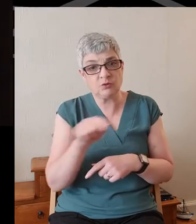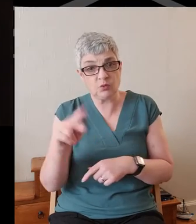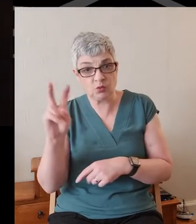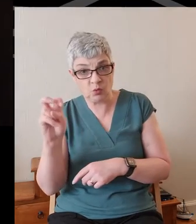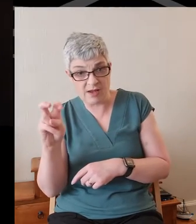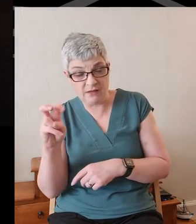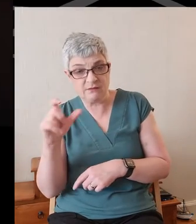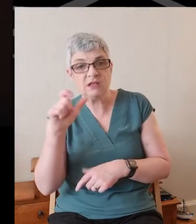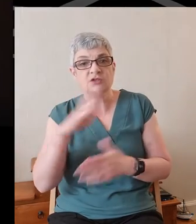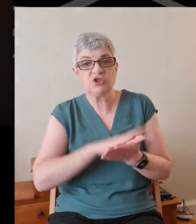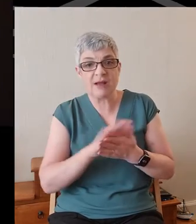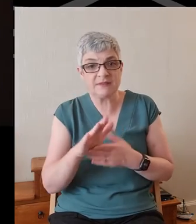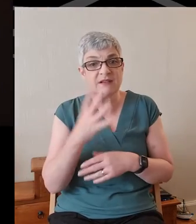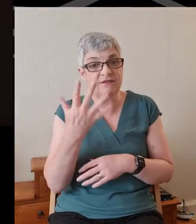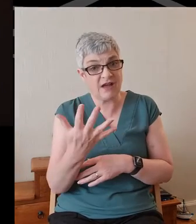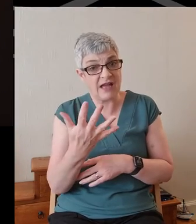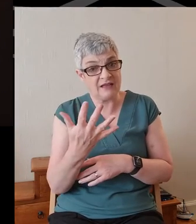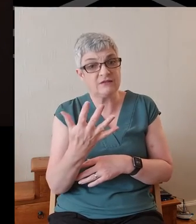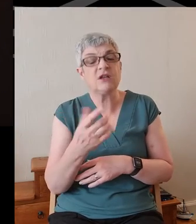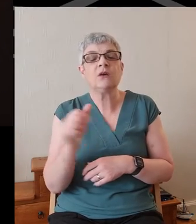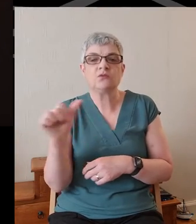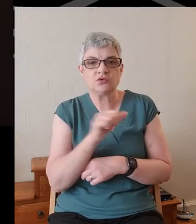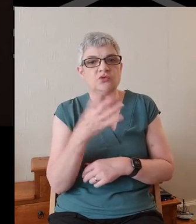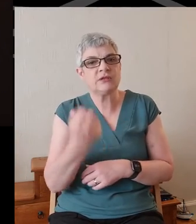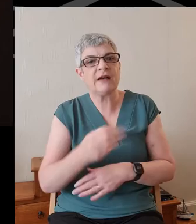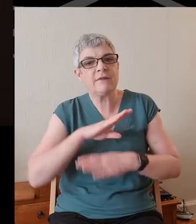chapter 5 for some patient waiting.